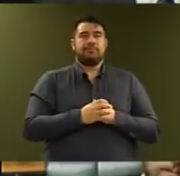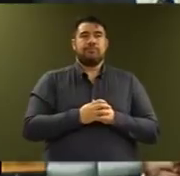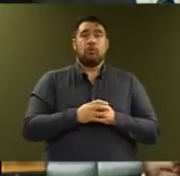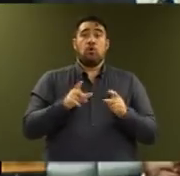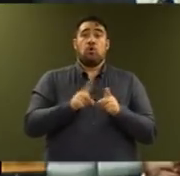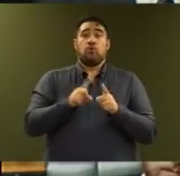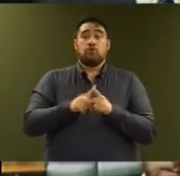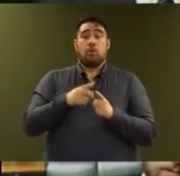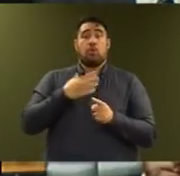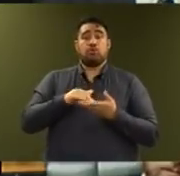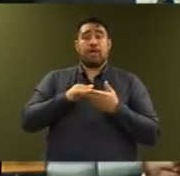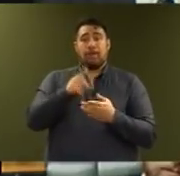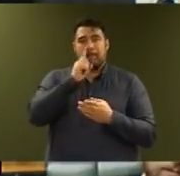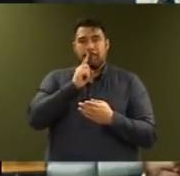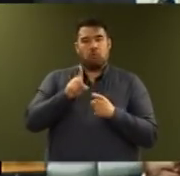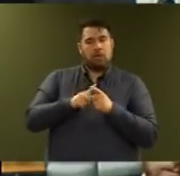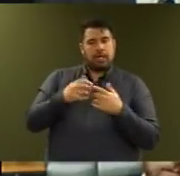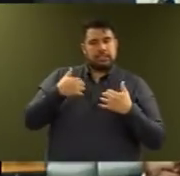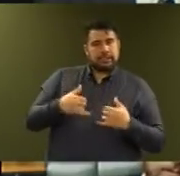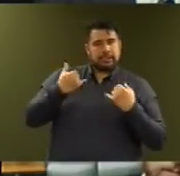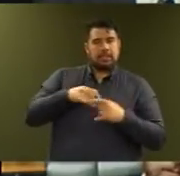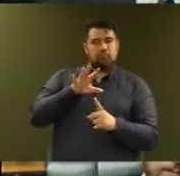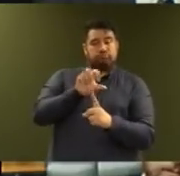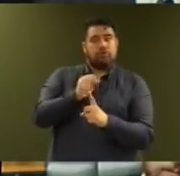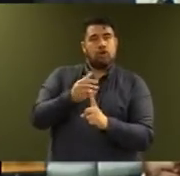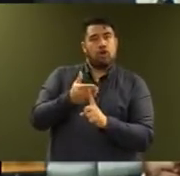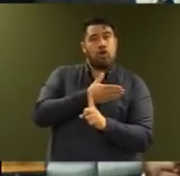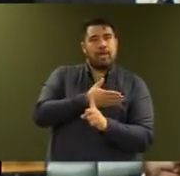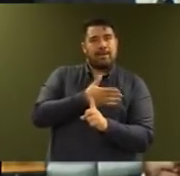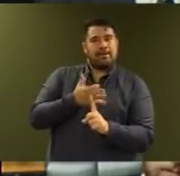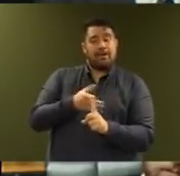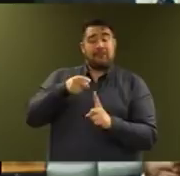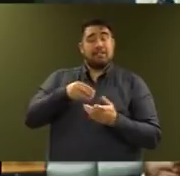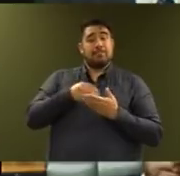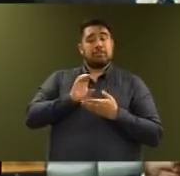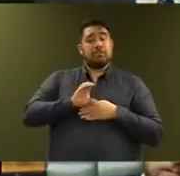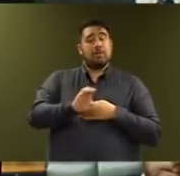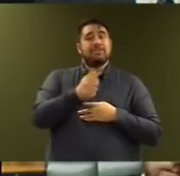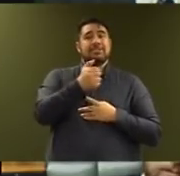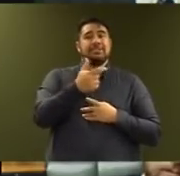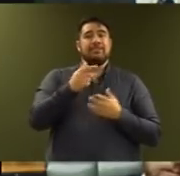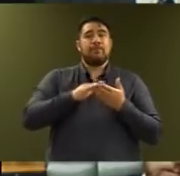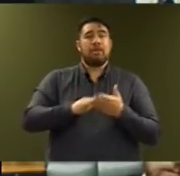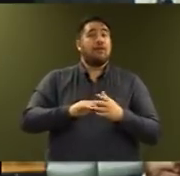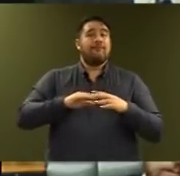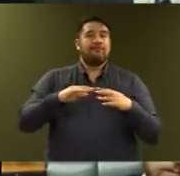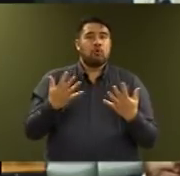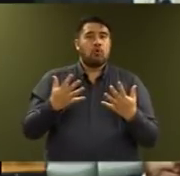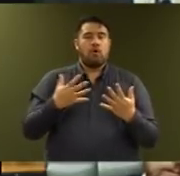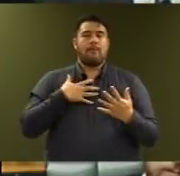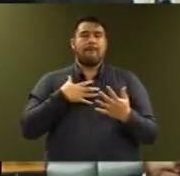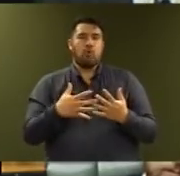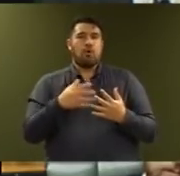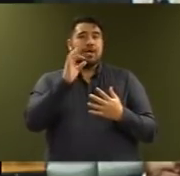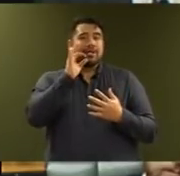and disease earlier when it can be more successfully treated. This budget allocates $67 million to further extend